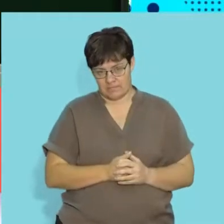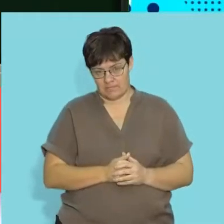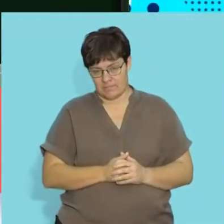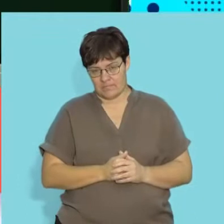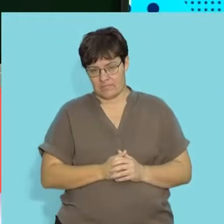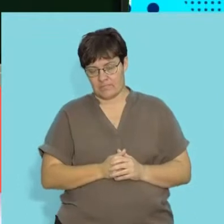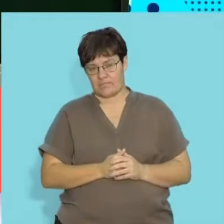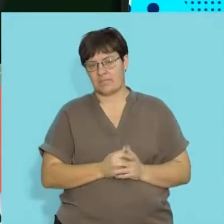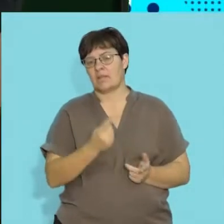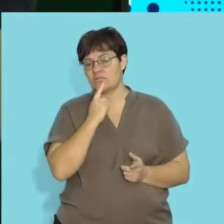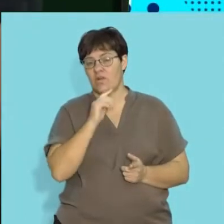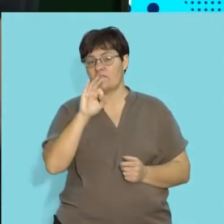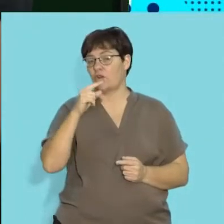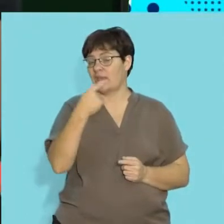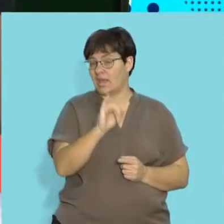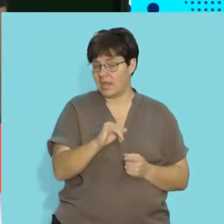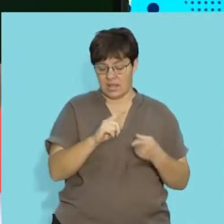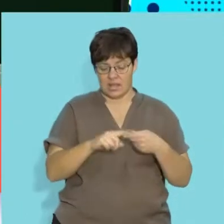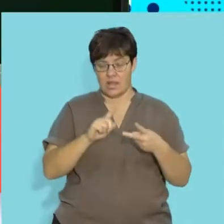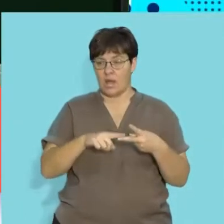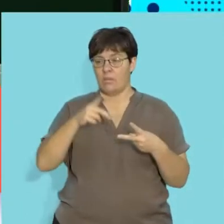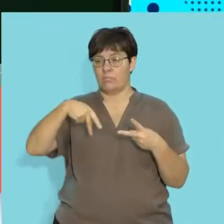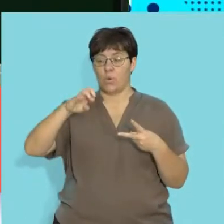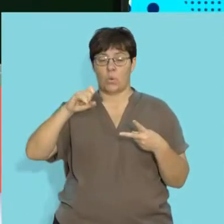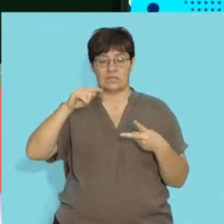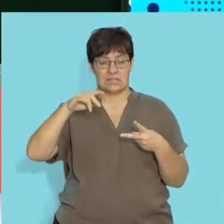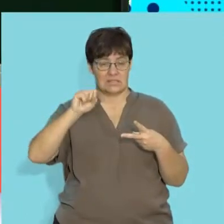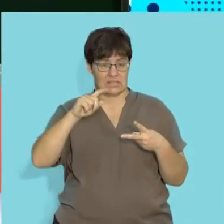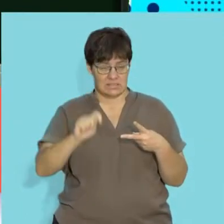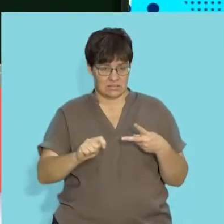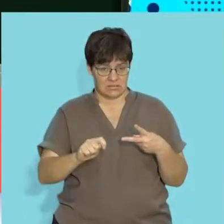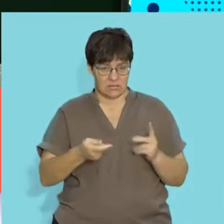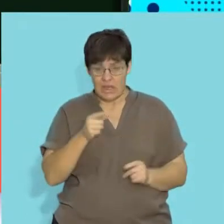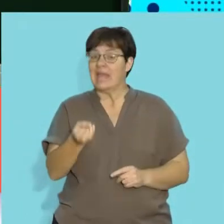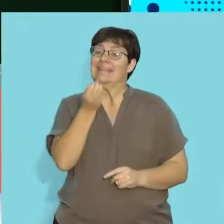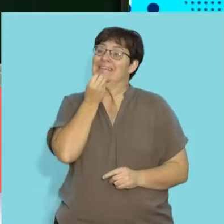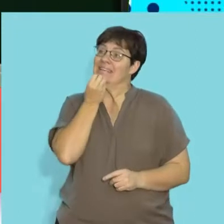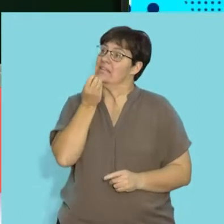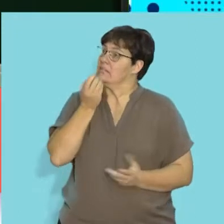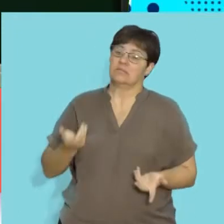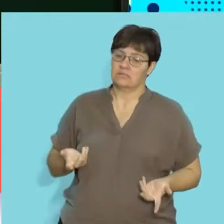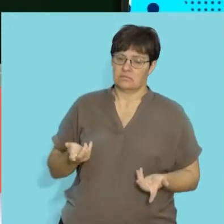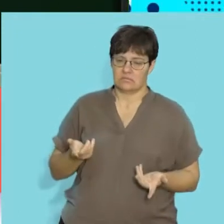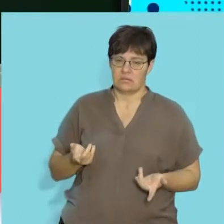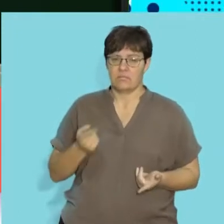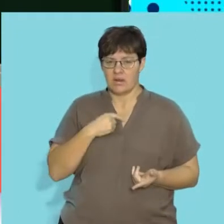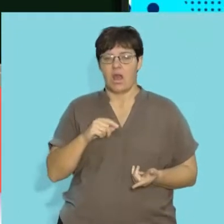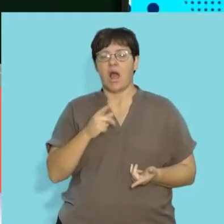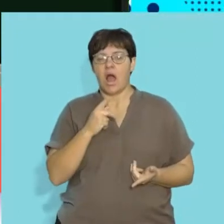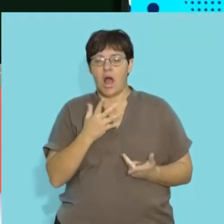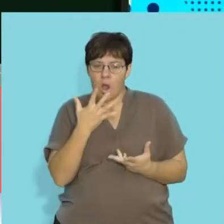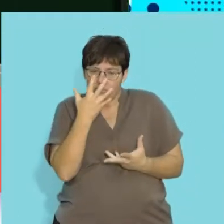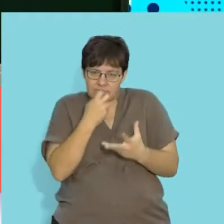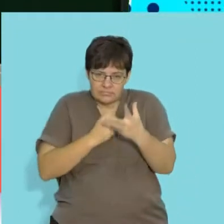However, if you look at fungi and protists, they're not necessarily organisms that eat food. We refer to them